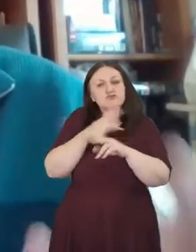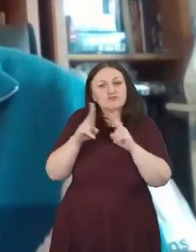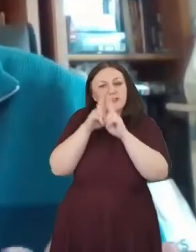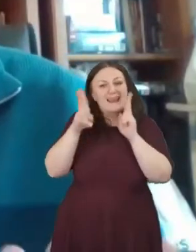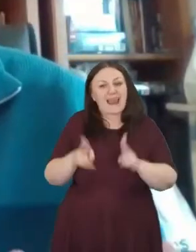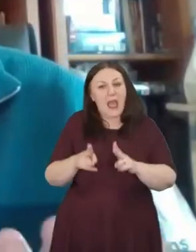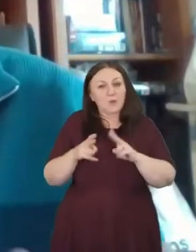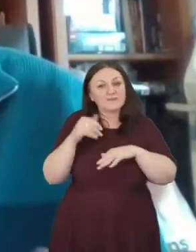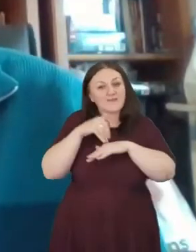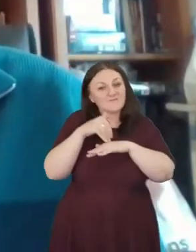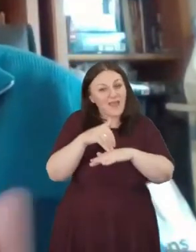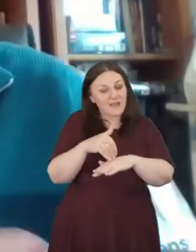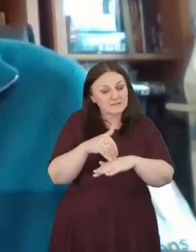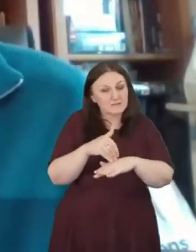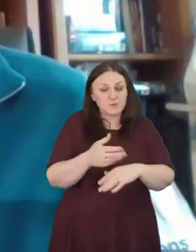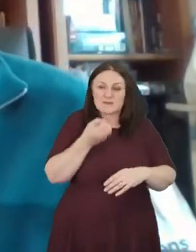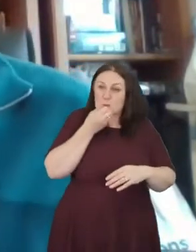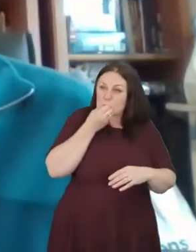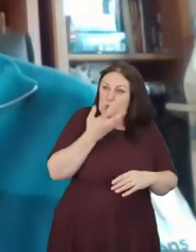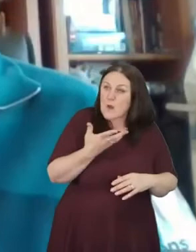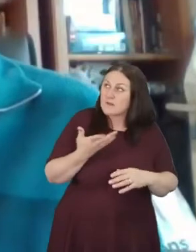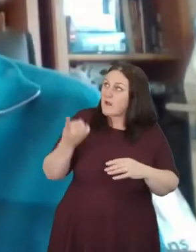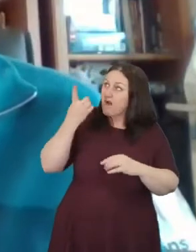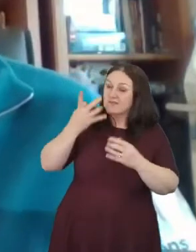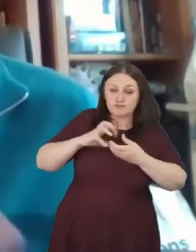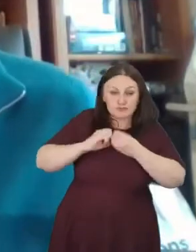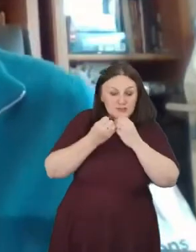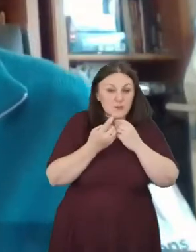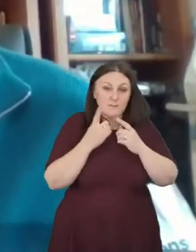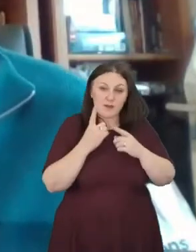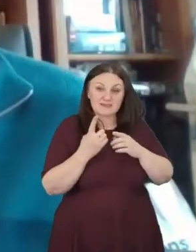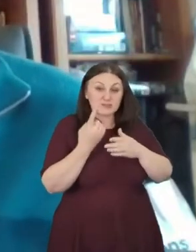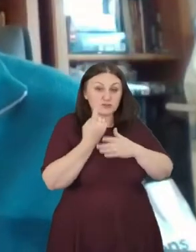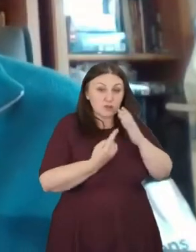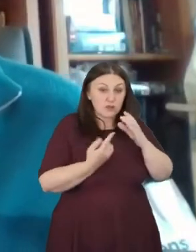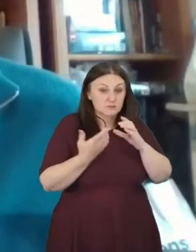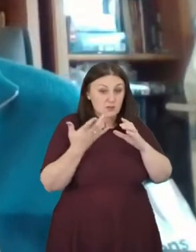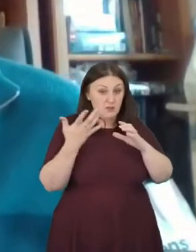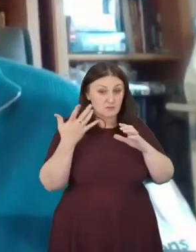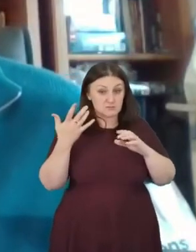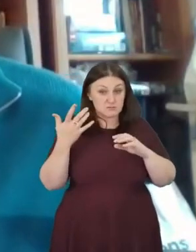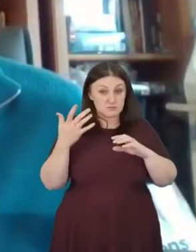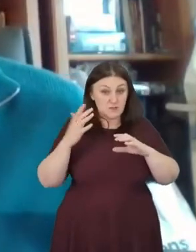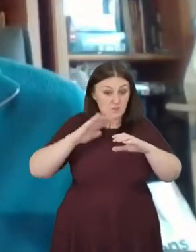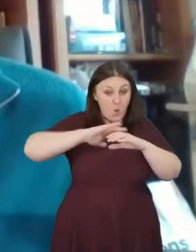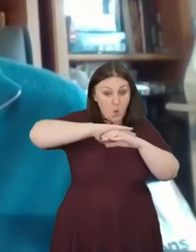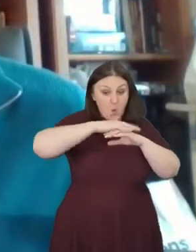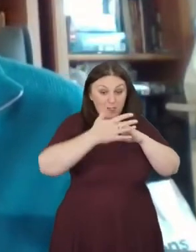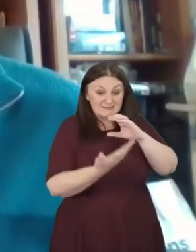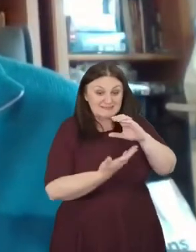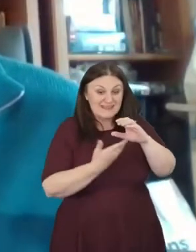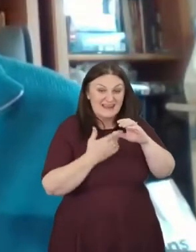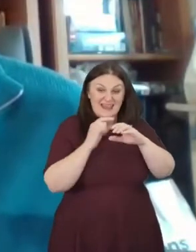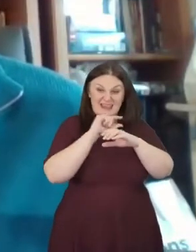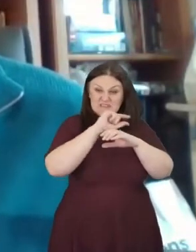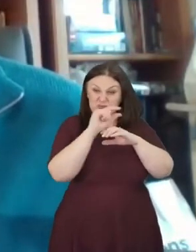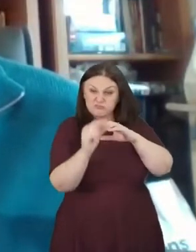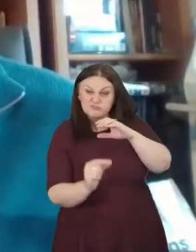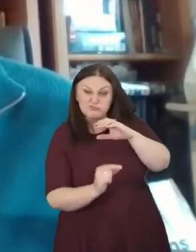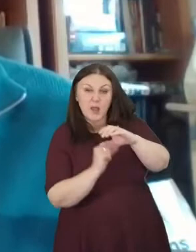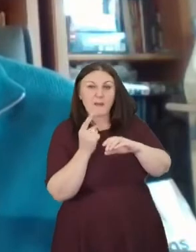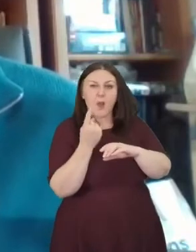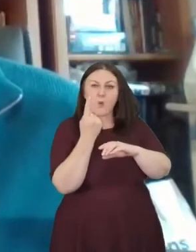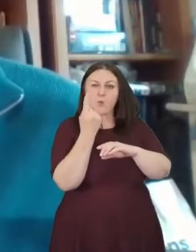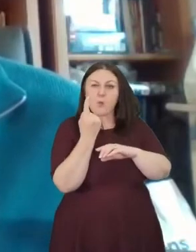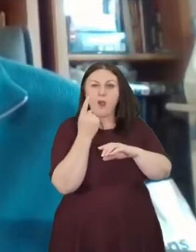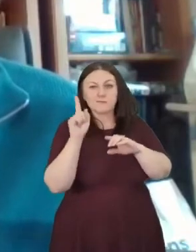it's not the whole skin of the atmosphere that does that. It's only a very small part. It's about one in a hundredth part of